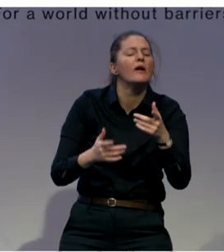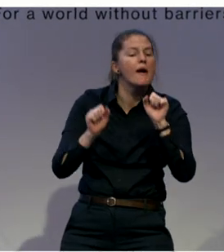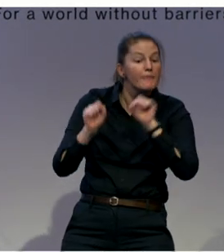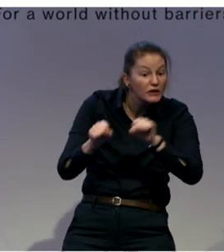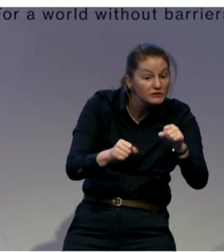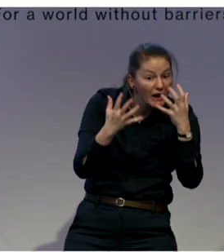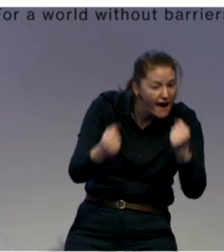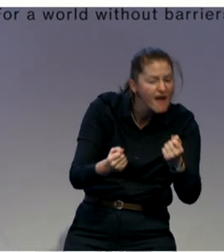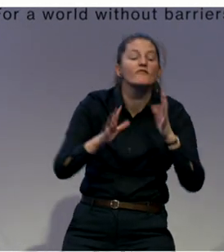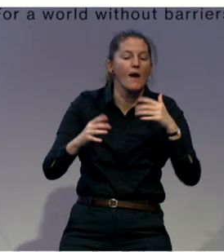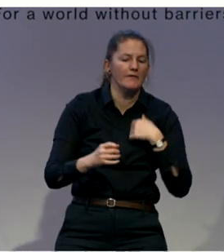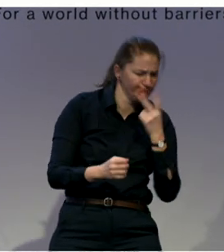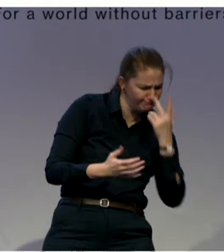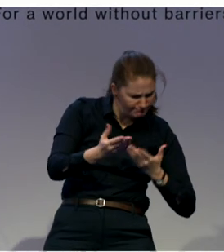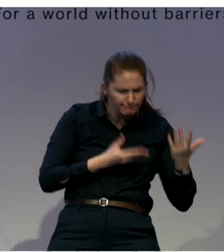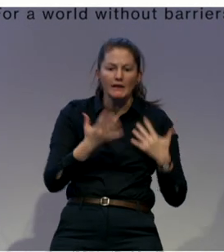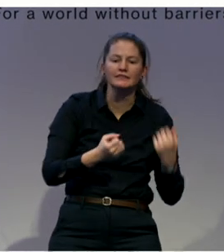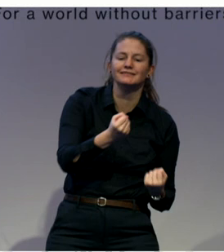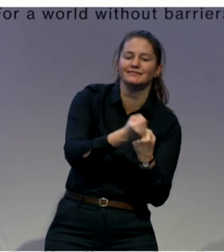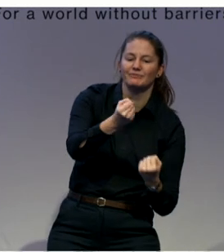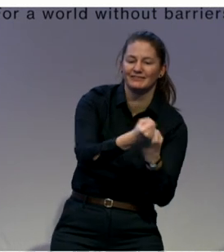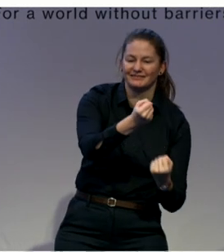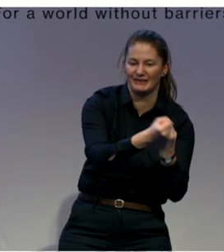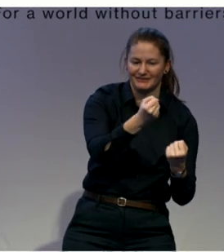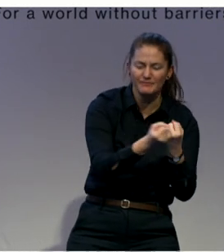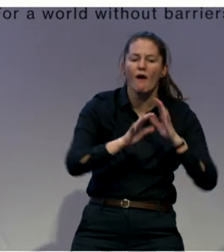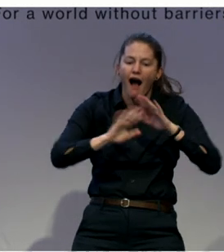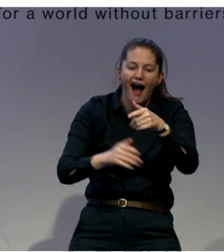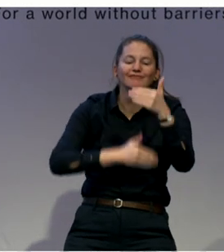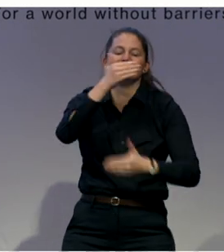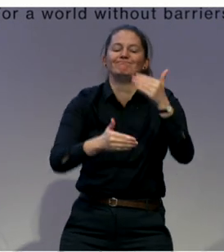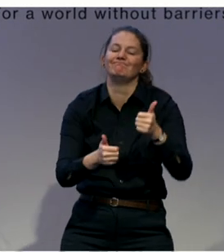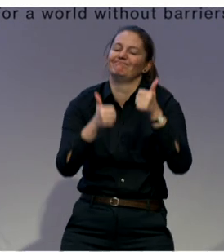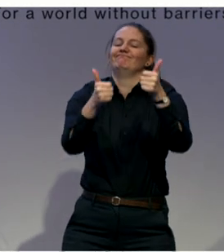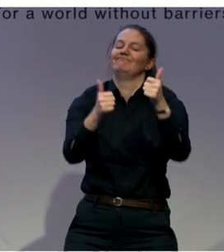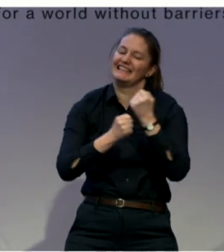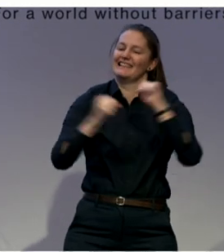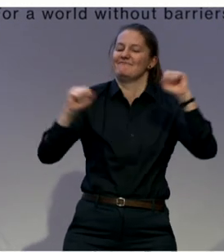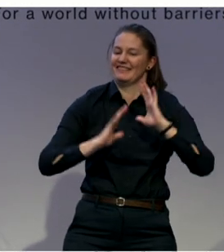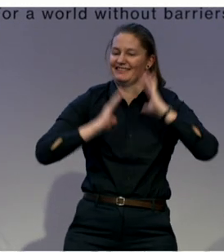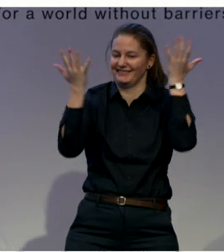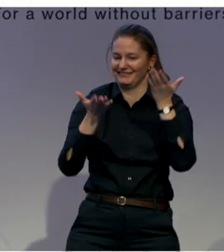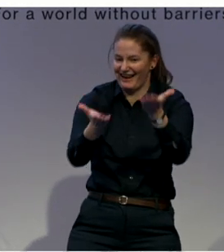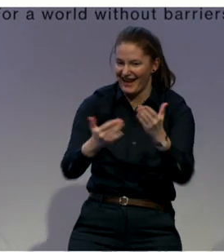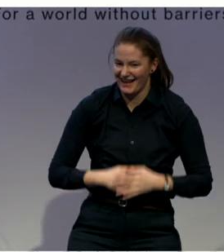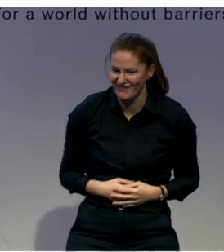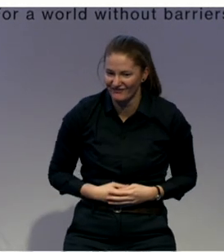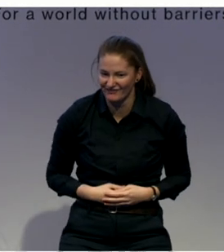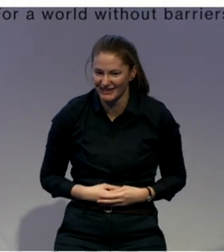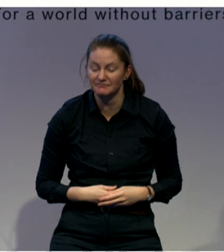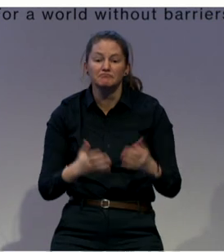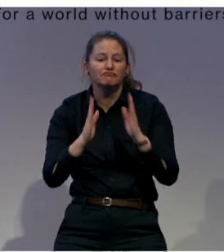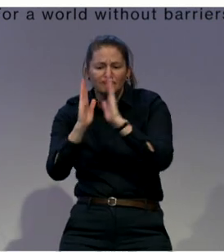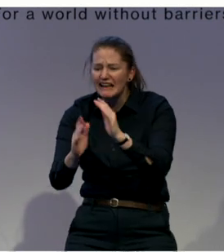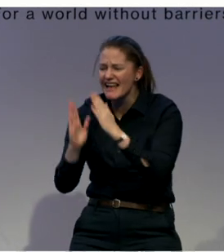to make it work? Start from individualized support plans and then go to personalized assistance. This can be personal budget, but also other